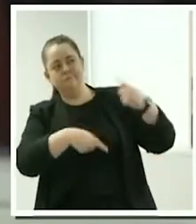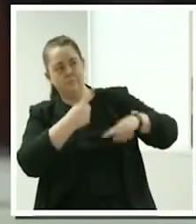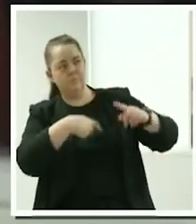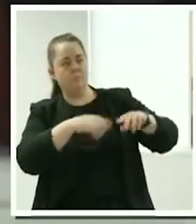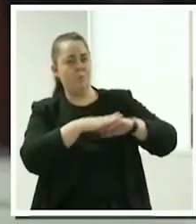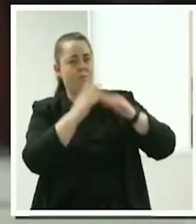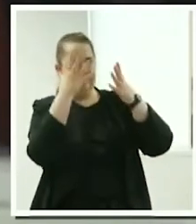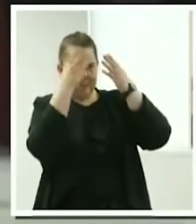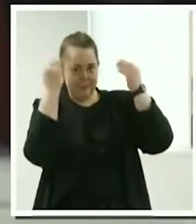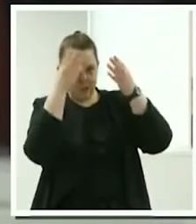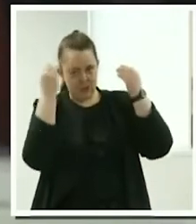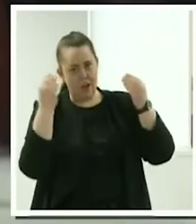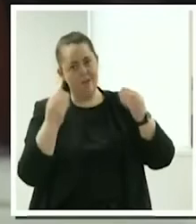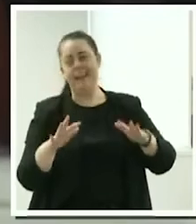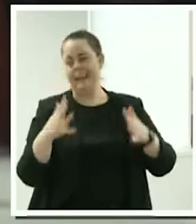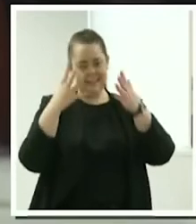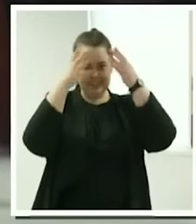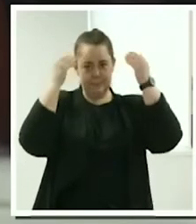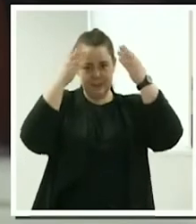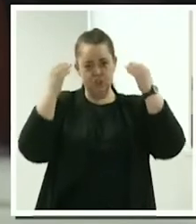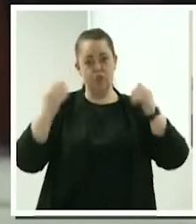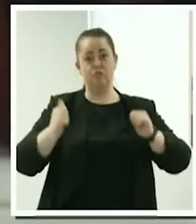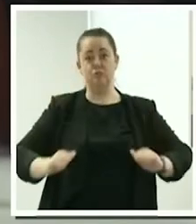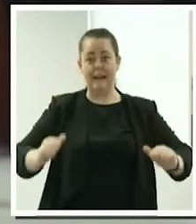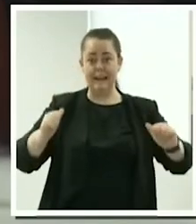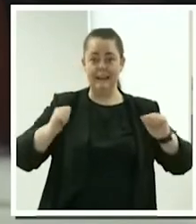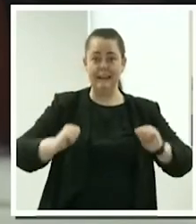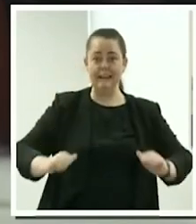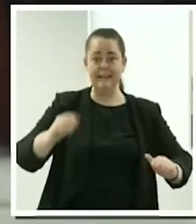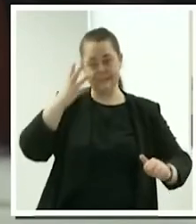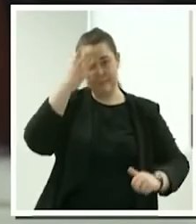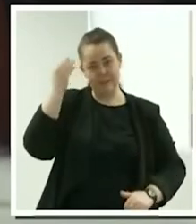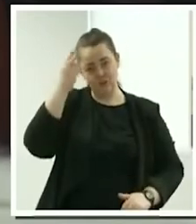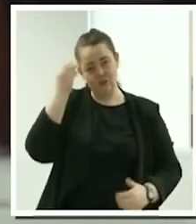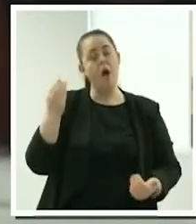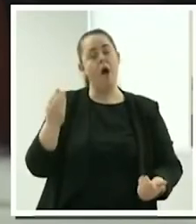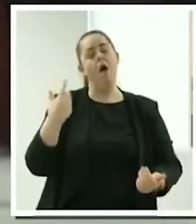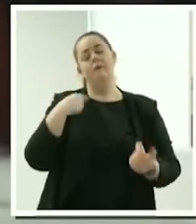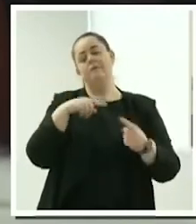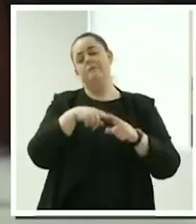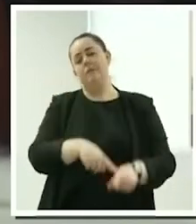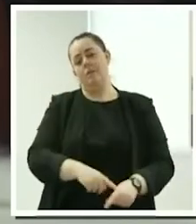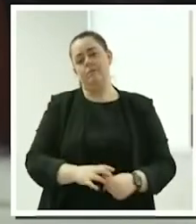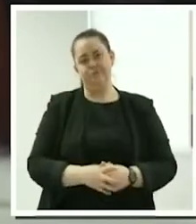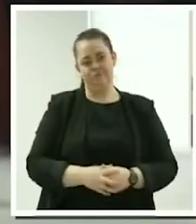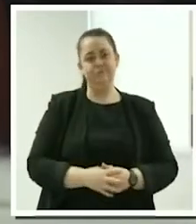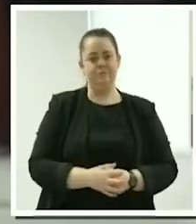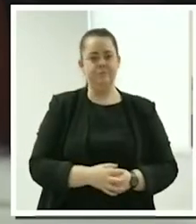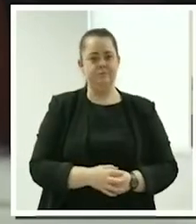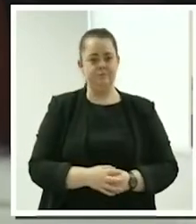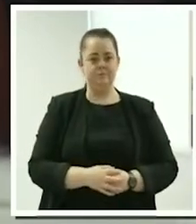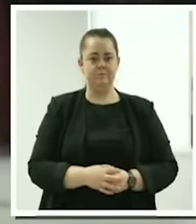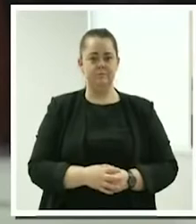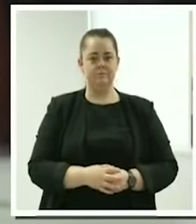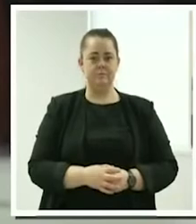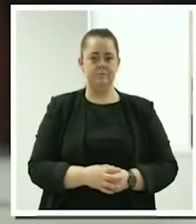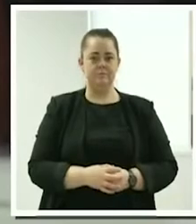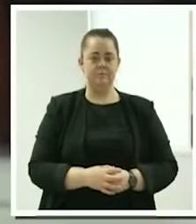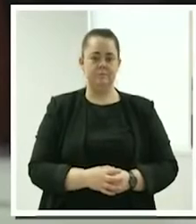Whatever dementia training or anything on dementia, I'm mainly dementia focused with my